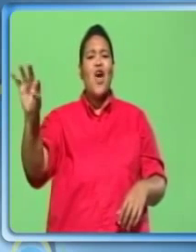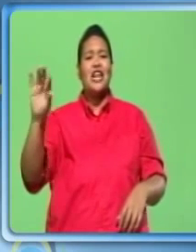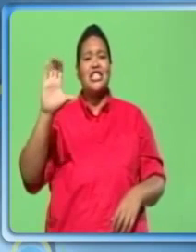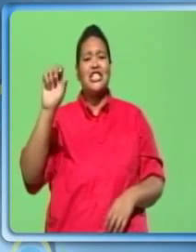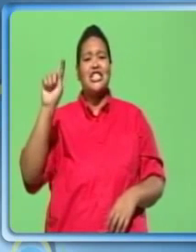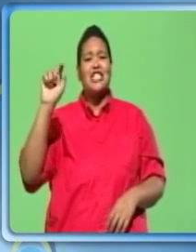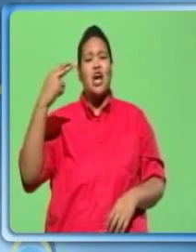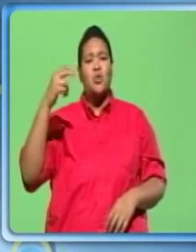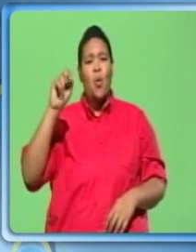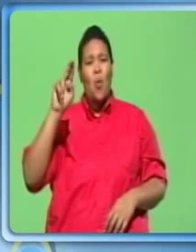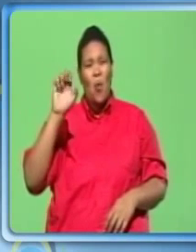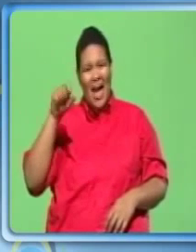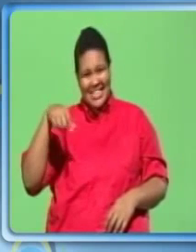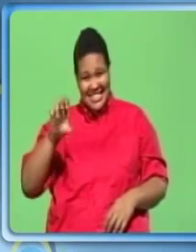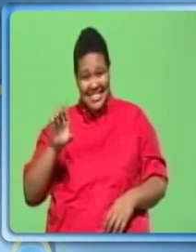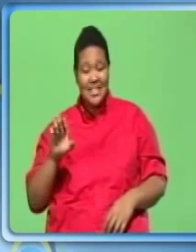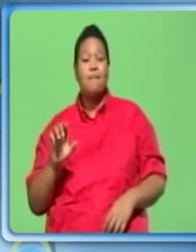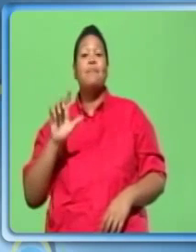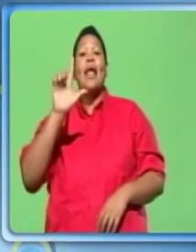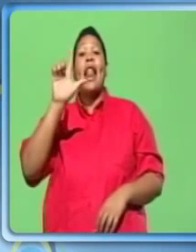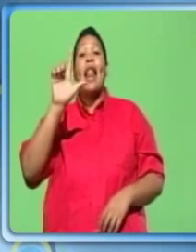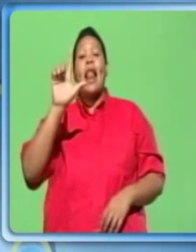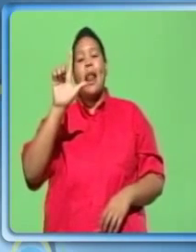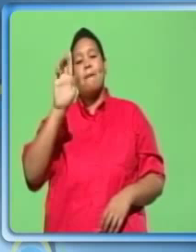Chateauesque. Labels art.